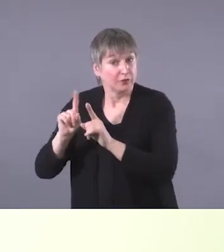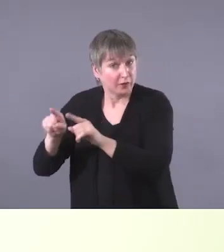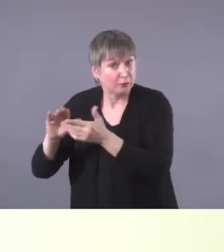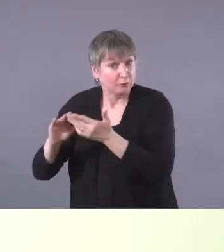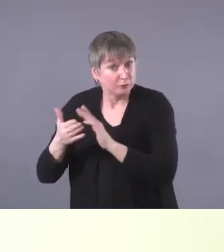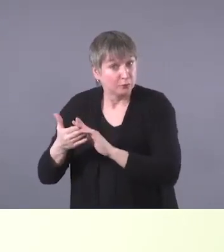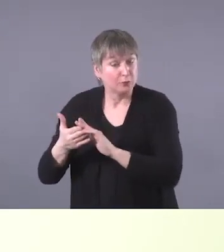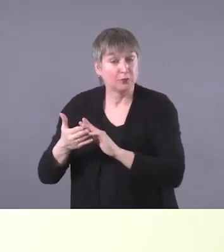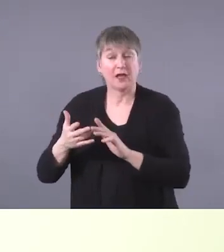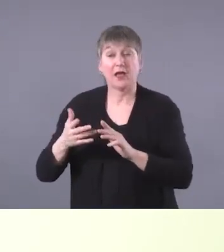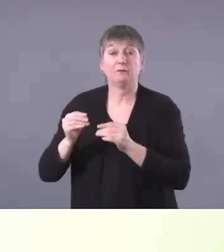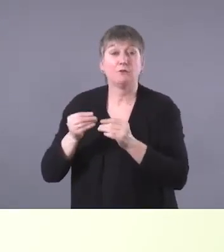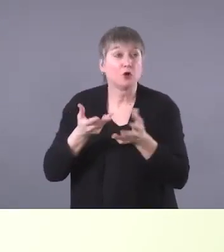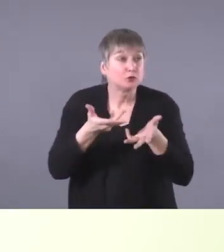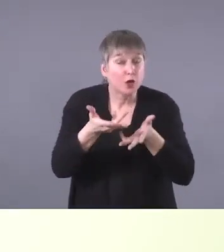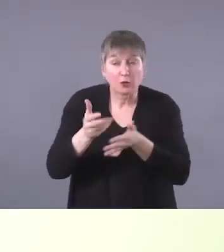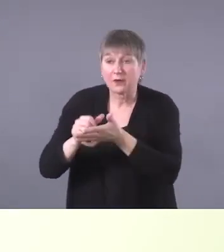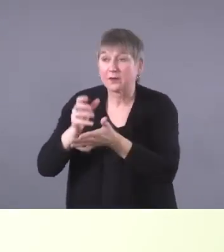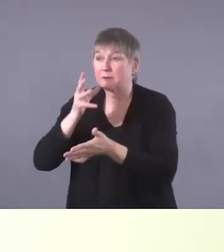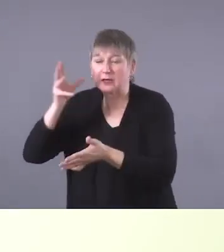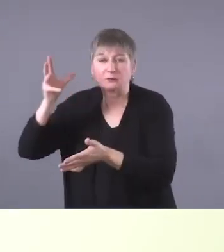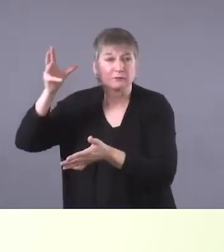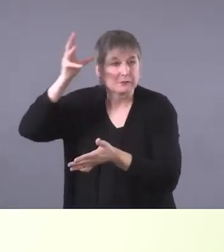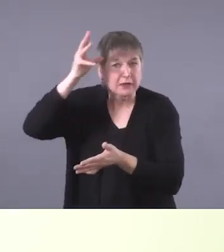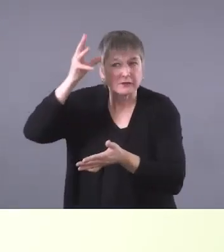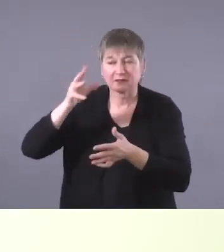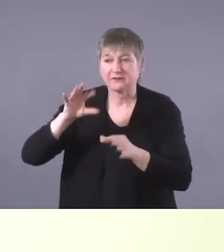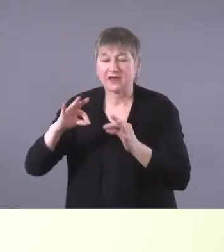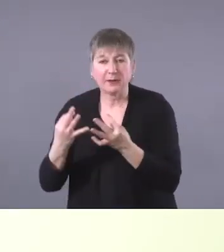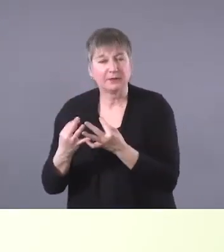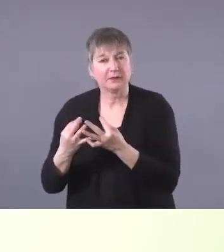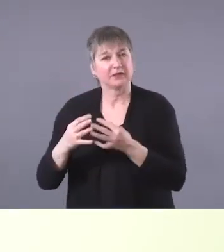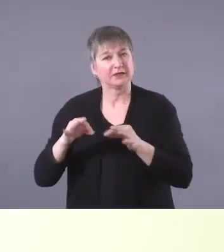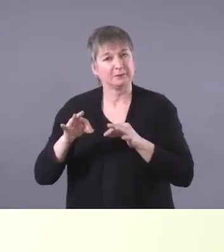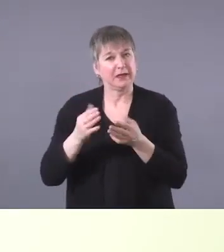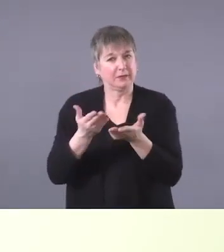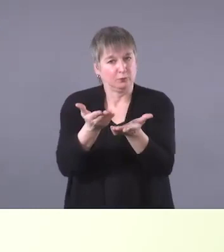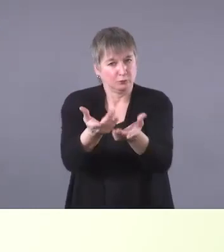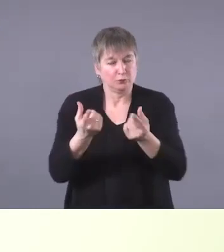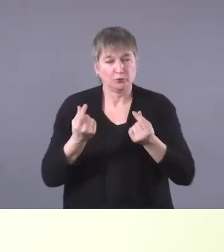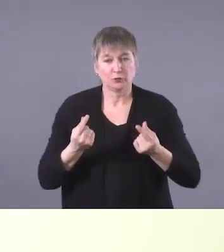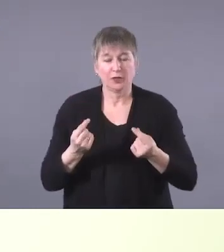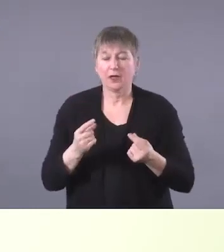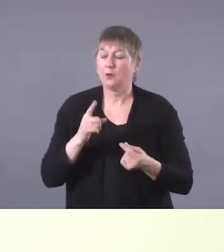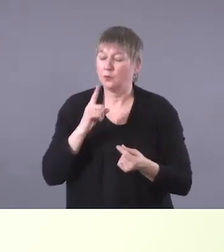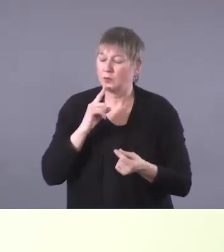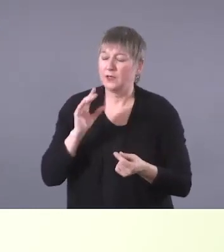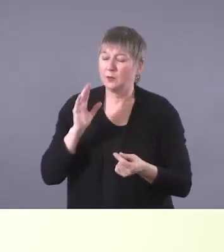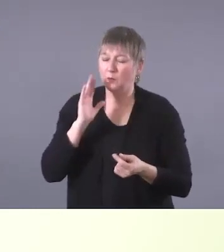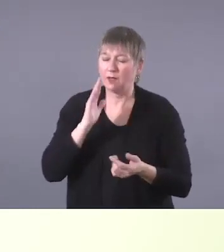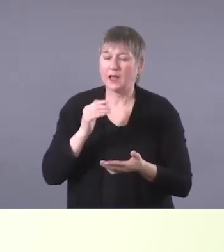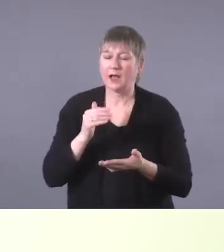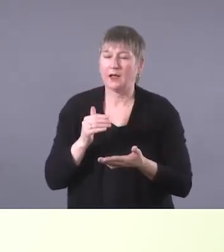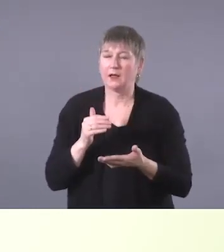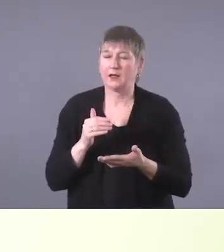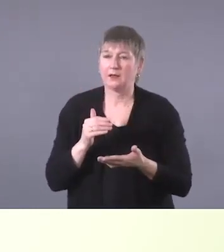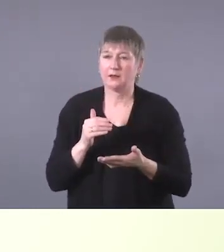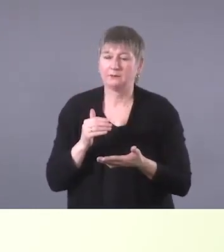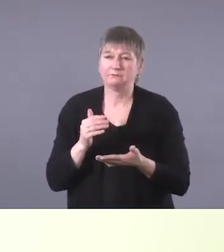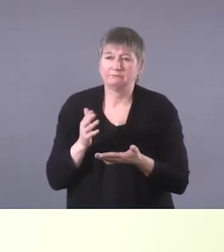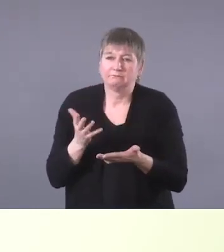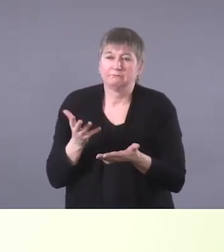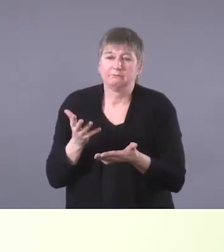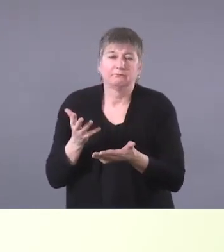um, with parents and families, um, that can really help, um, uh, that can really facilitate